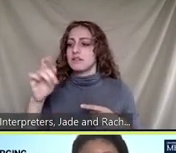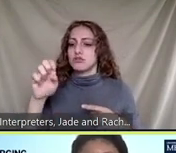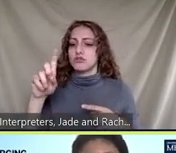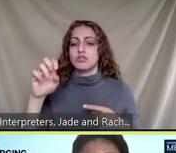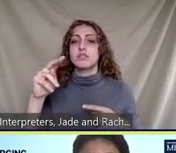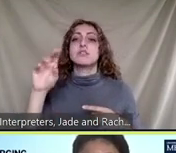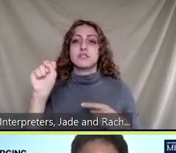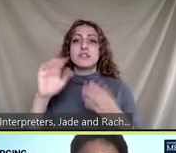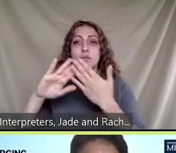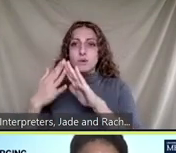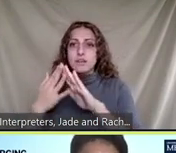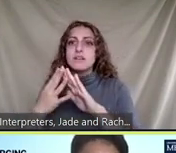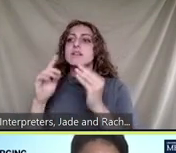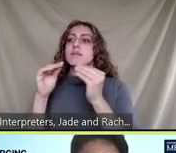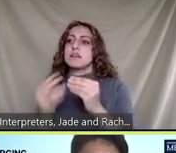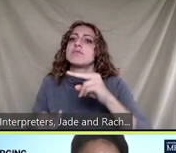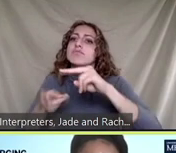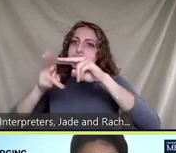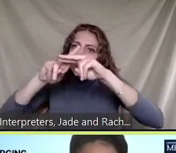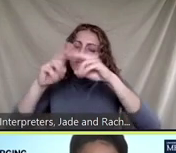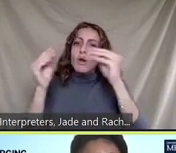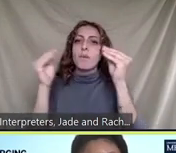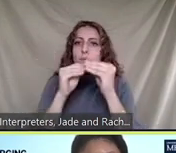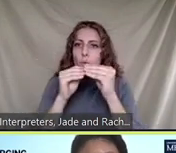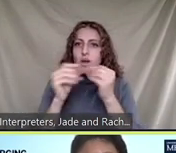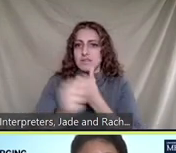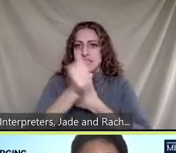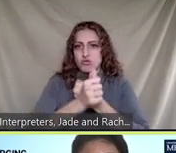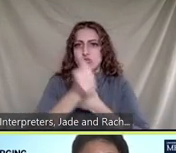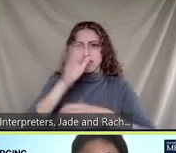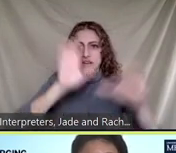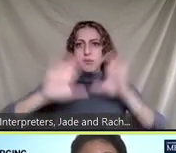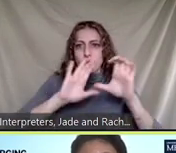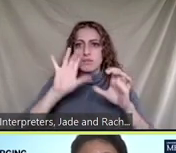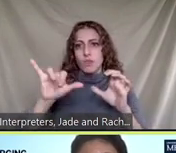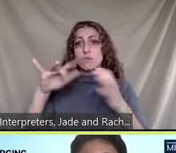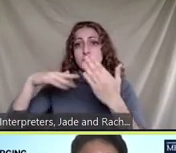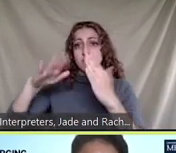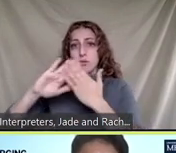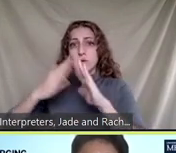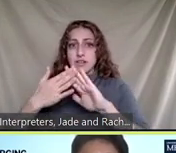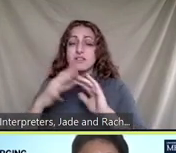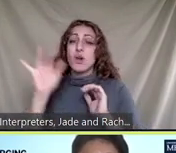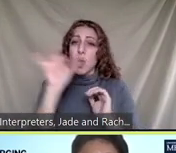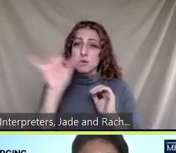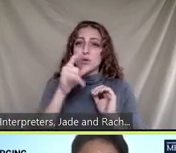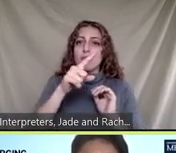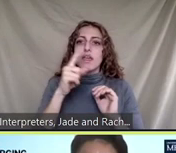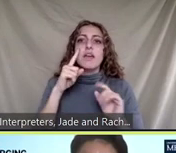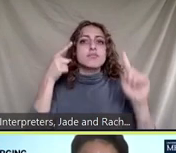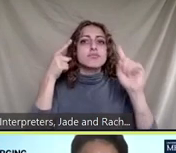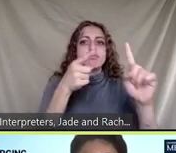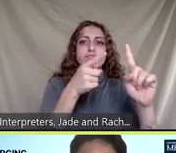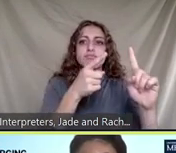influx of hazardous facilities into the communities another example is the deliberate construction of highways and vulnerable